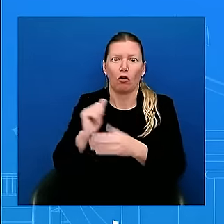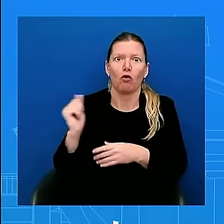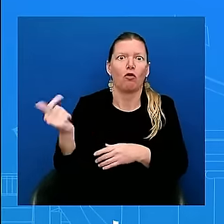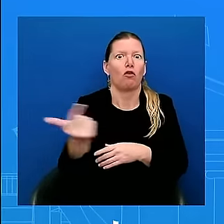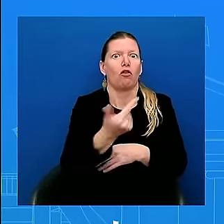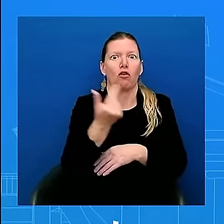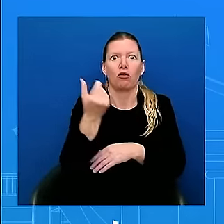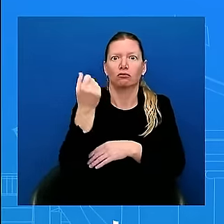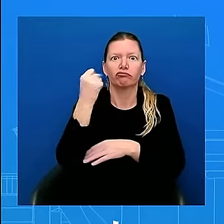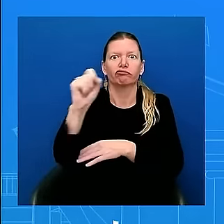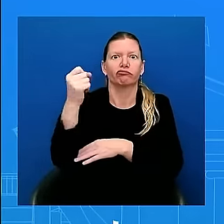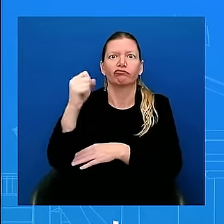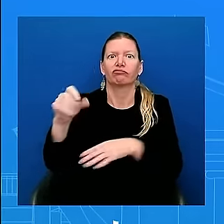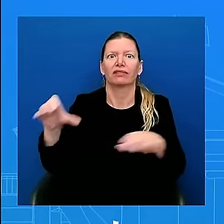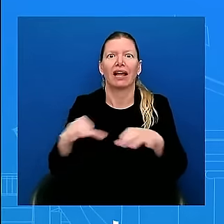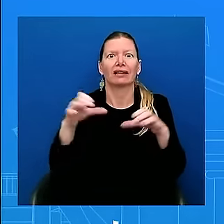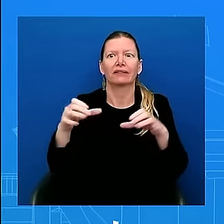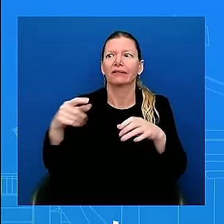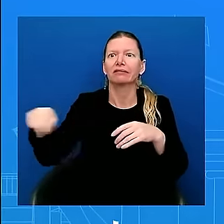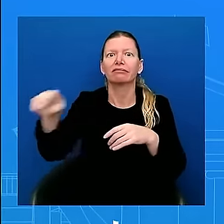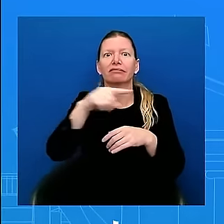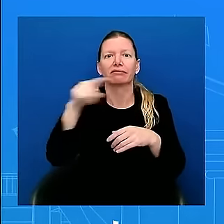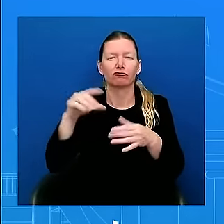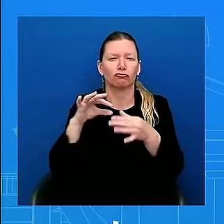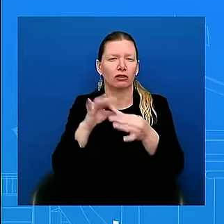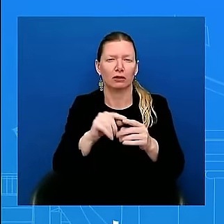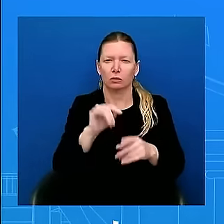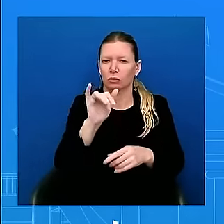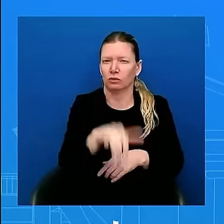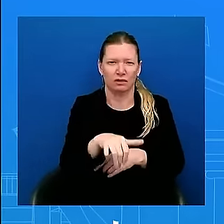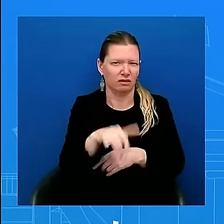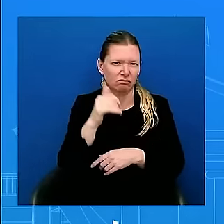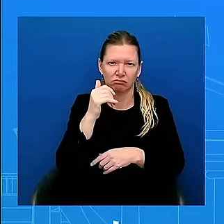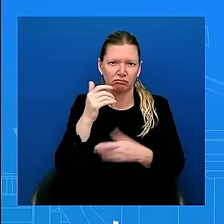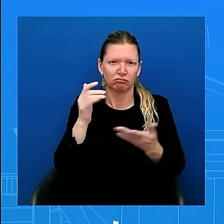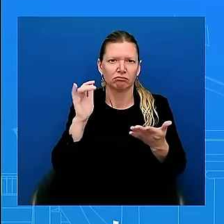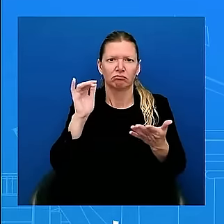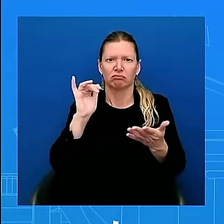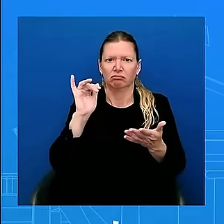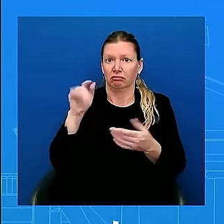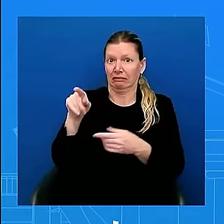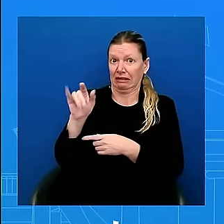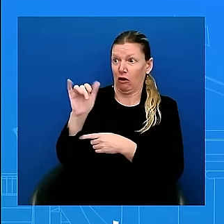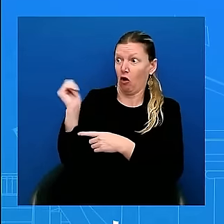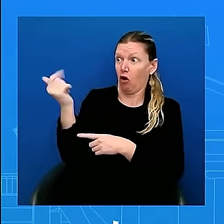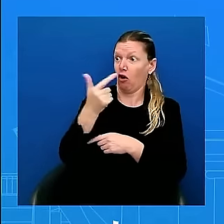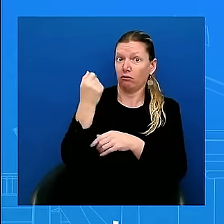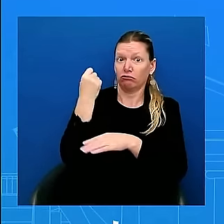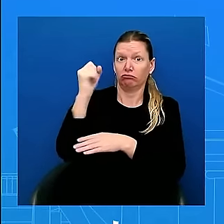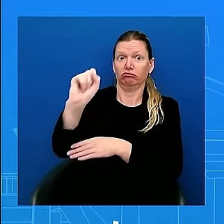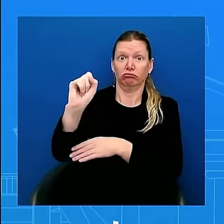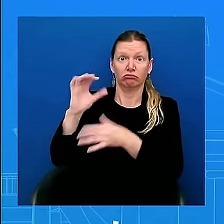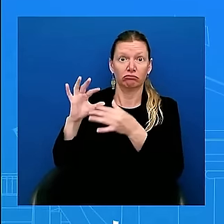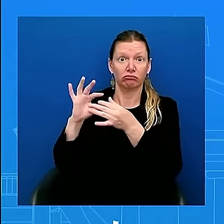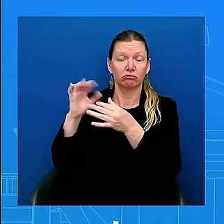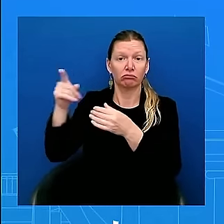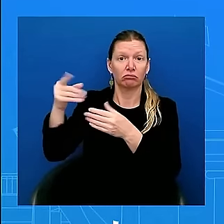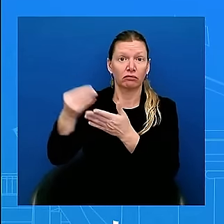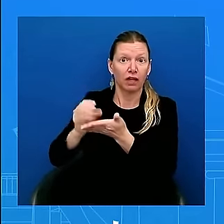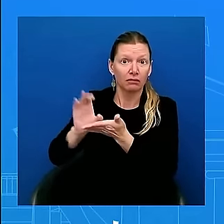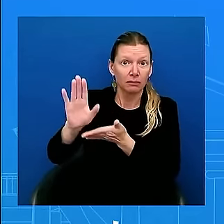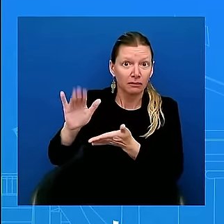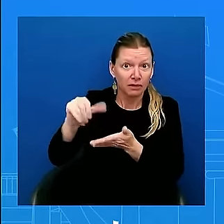funded by Iran. There's a lot of organic concern out there in the American people about what's going on in the Middle East and